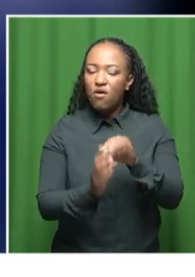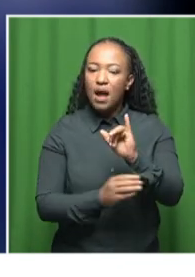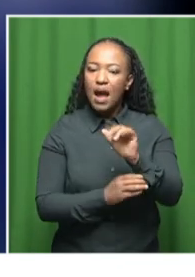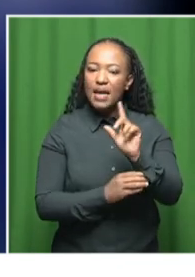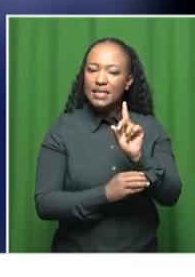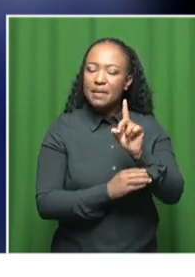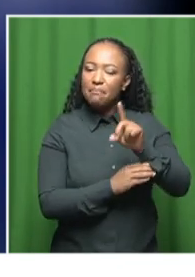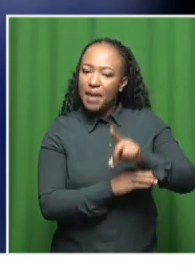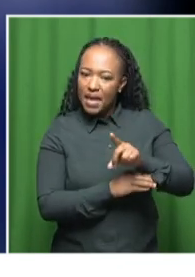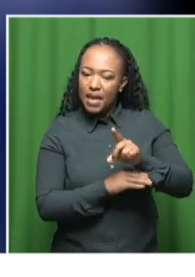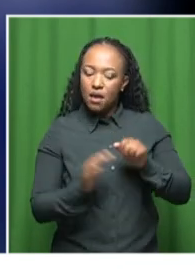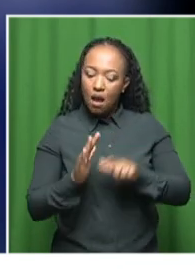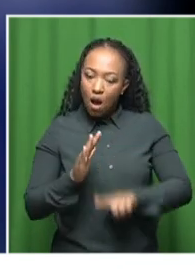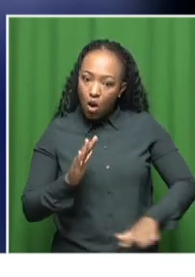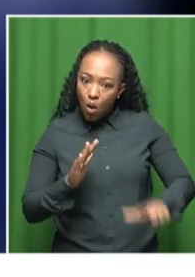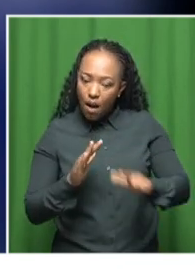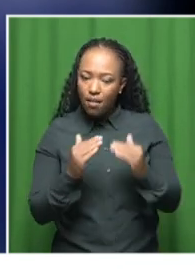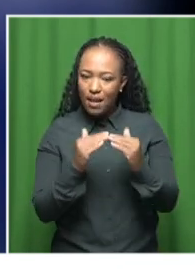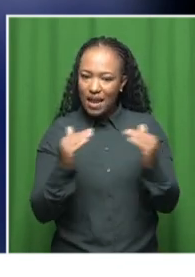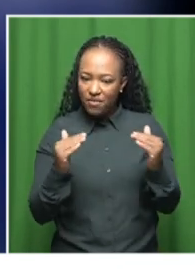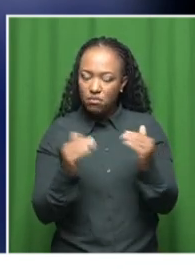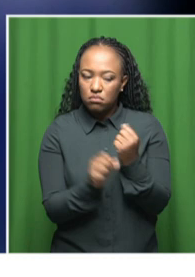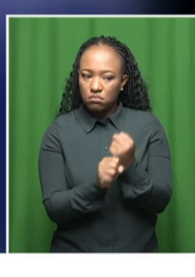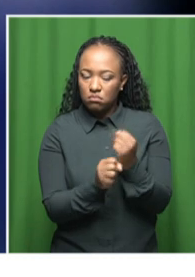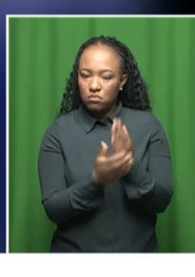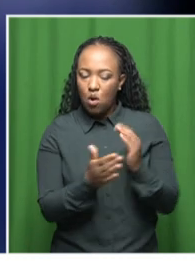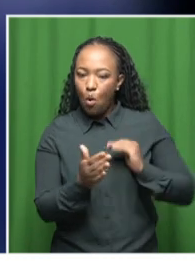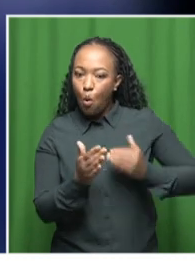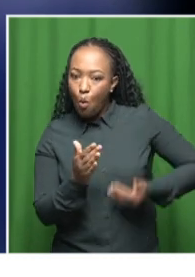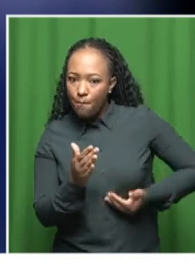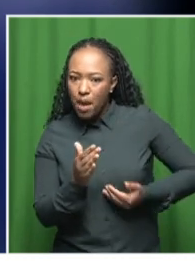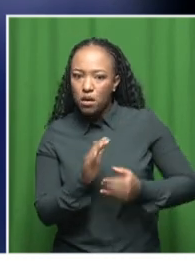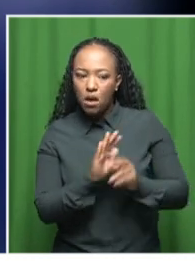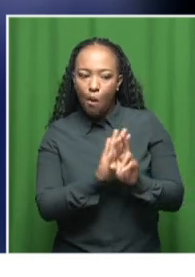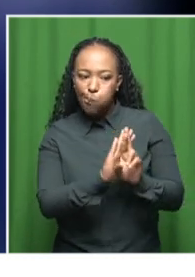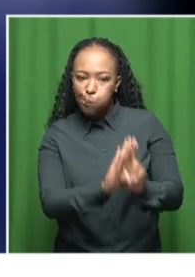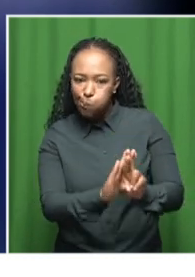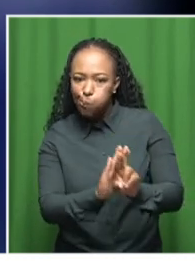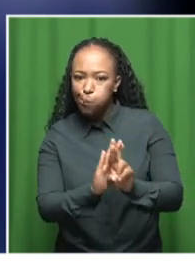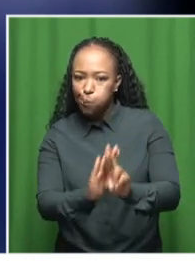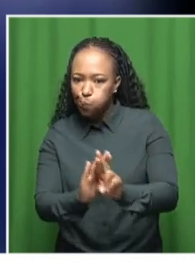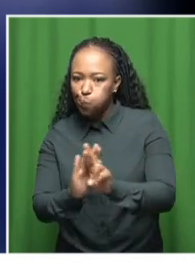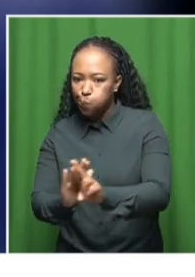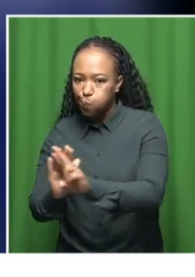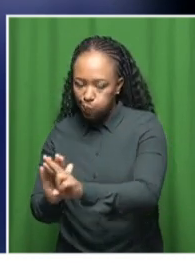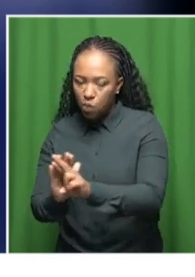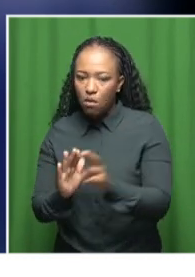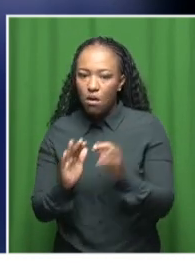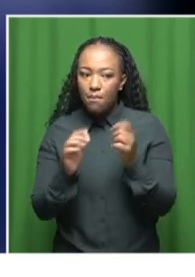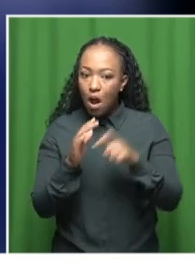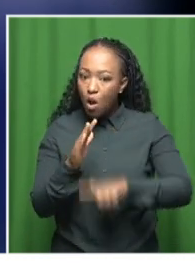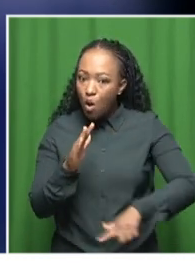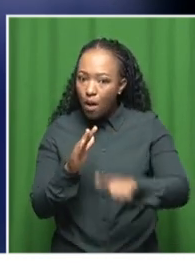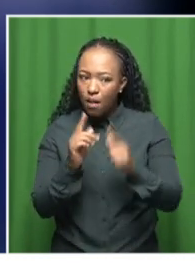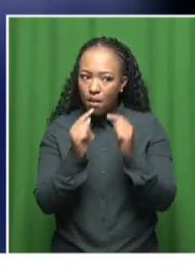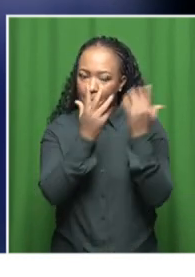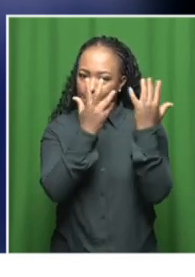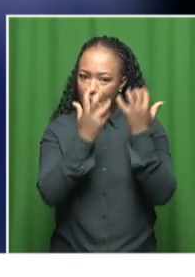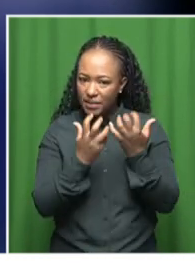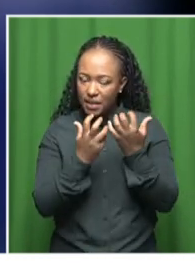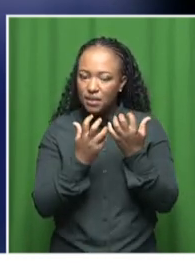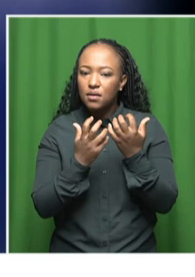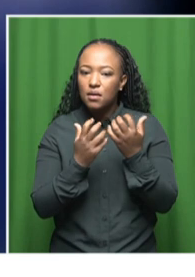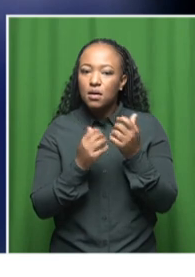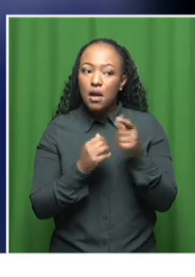local level, we need to make sure that women are represented there. Their issues are being raised when the local budget are made. You know, there are